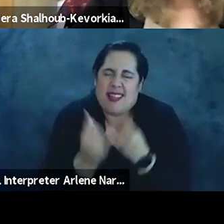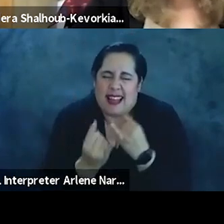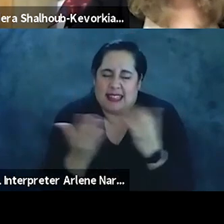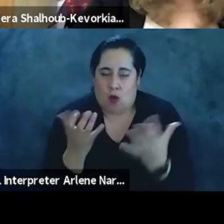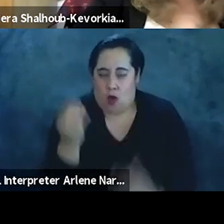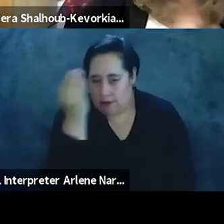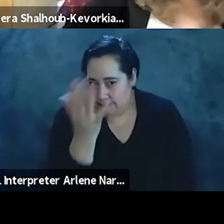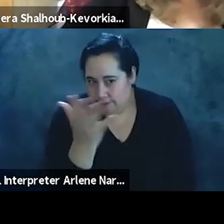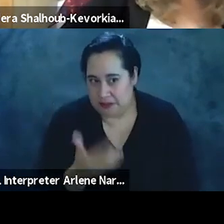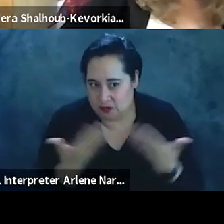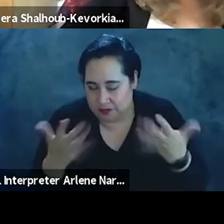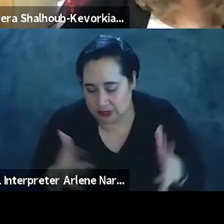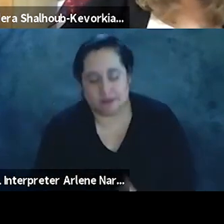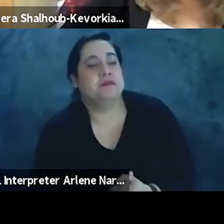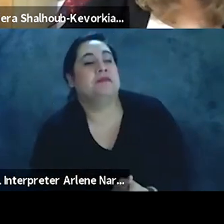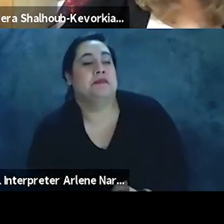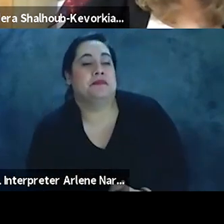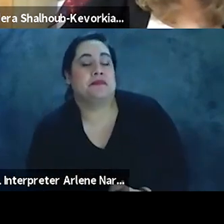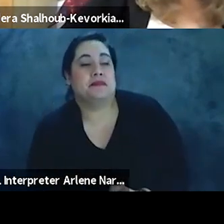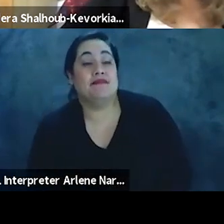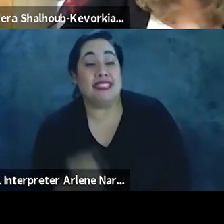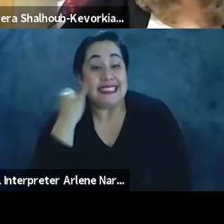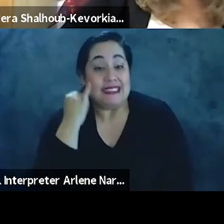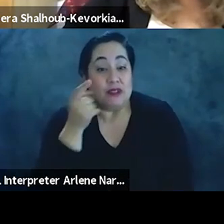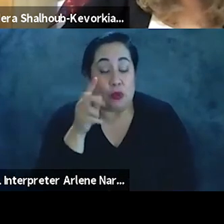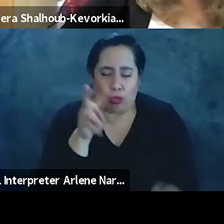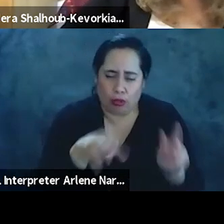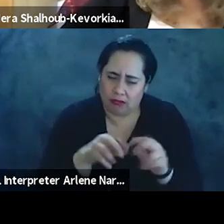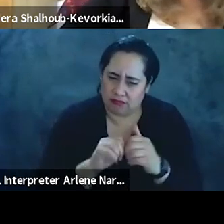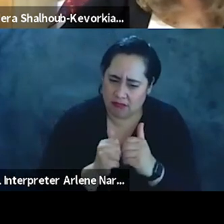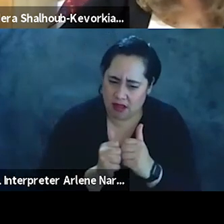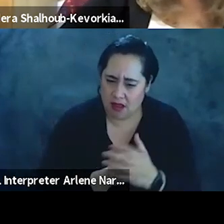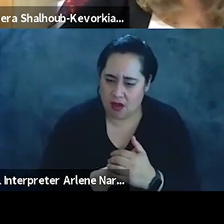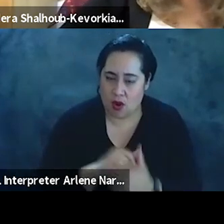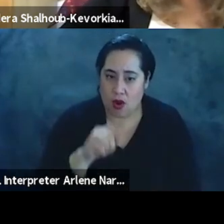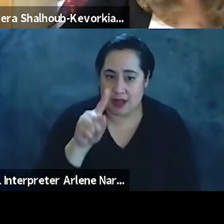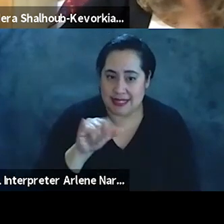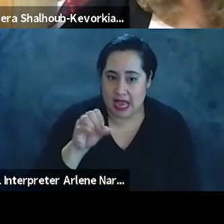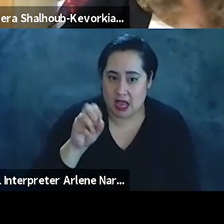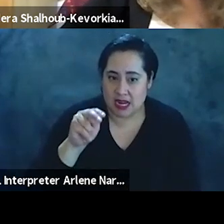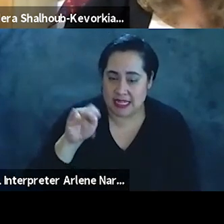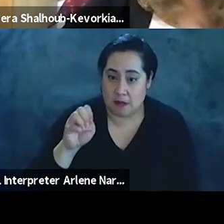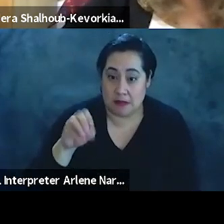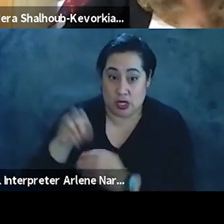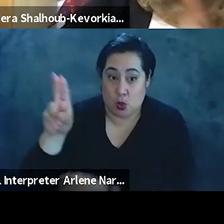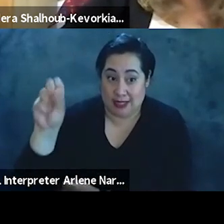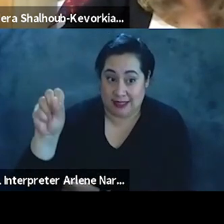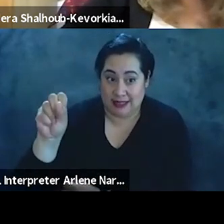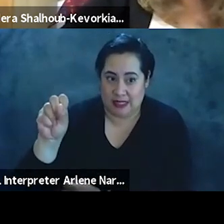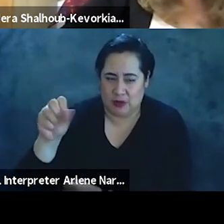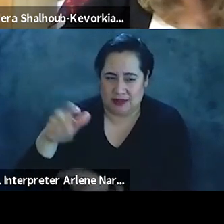say in parting, which is, um, if you look at the extent to which Zionism in the U S today depends